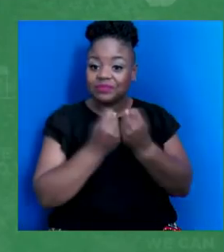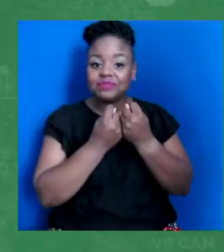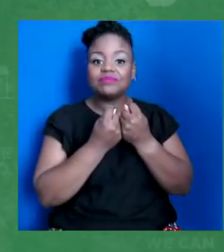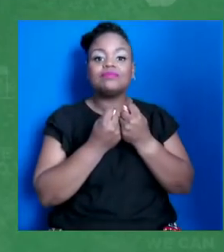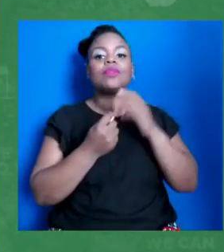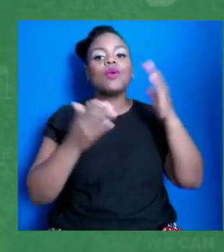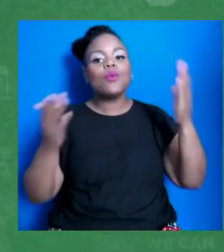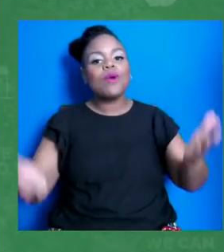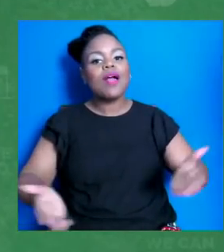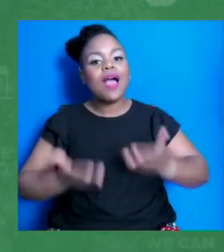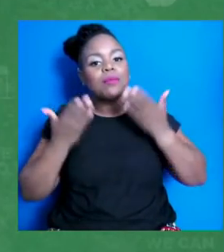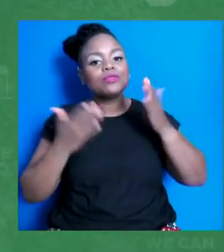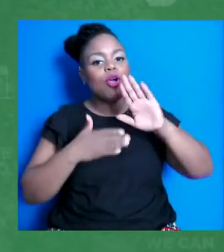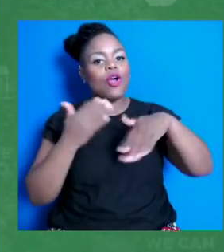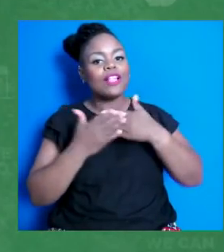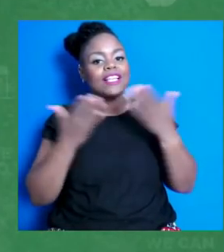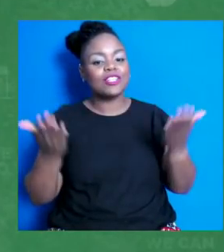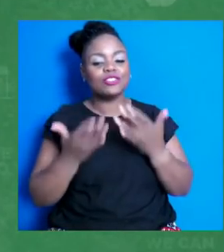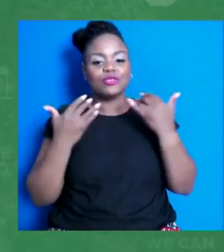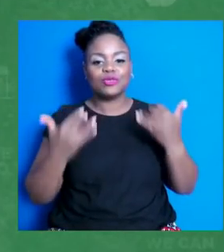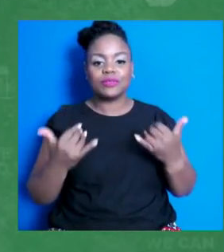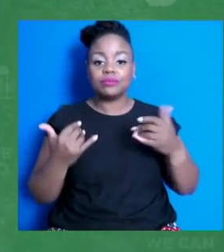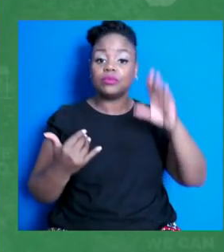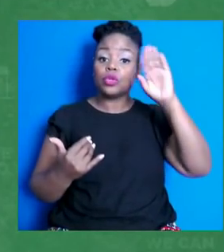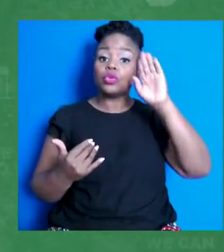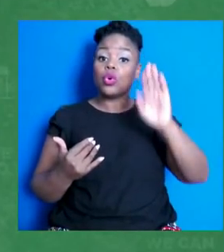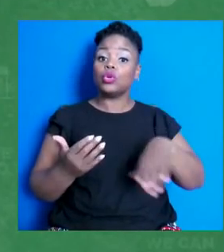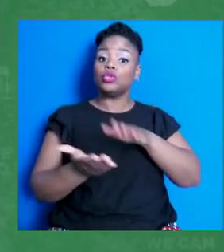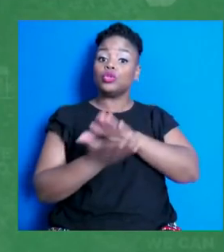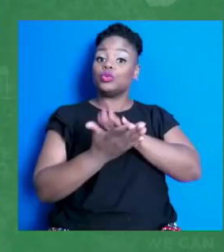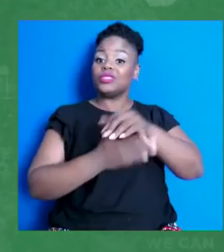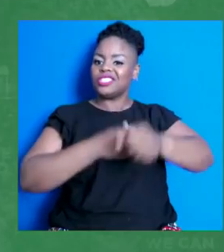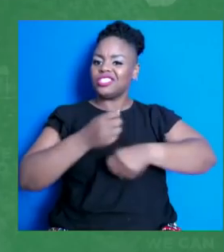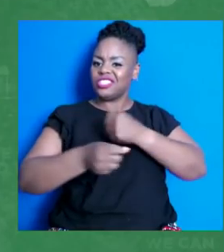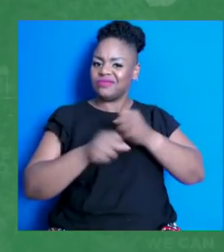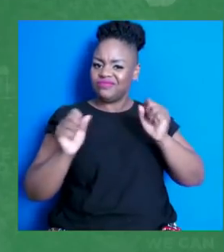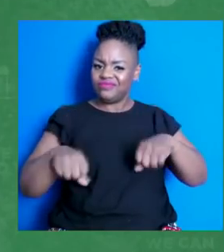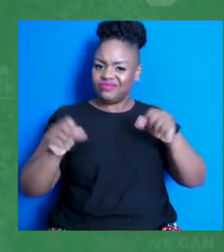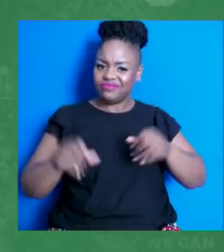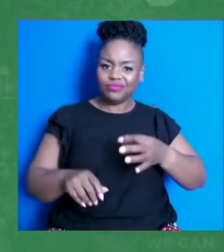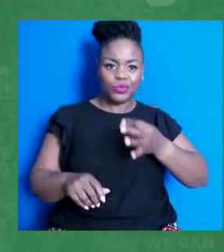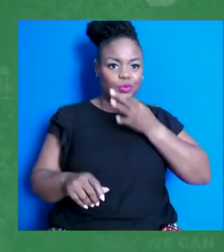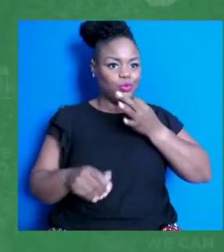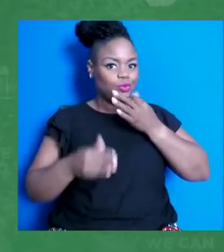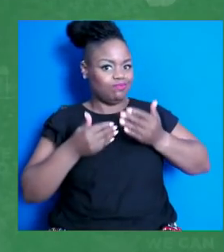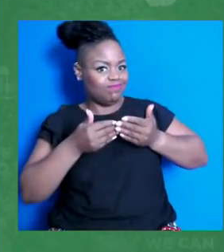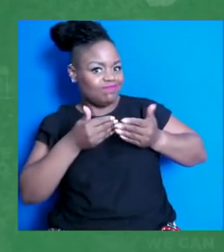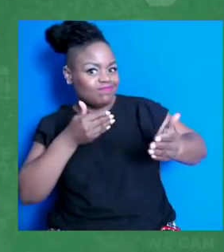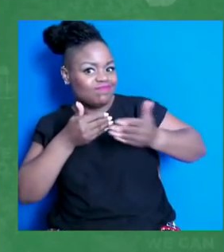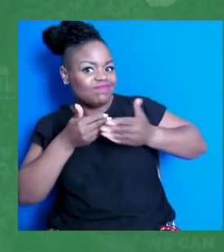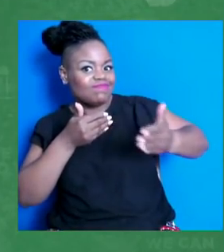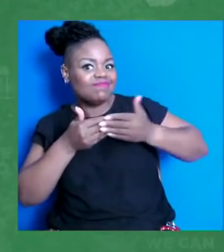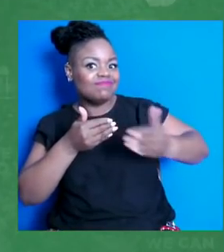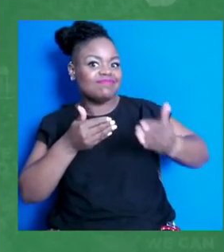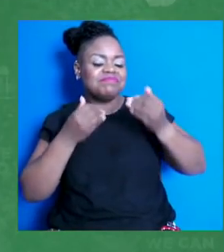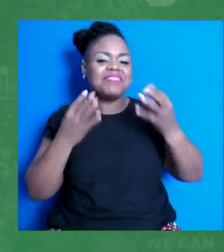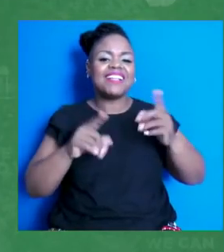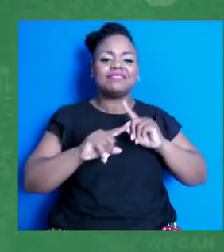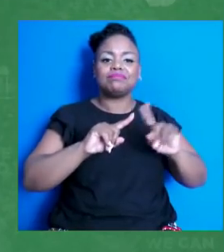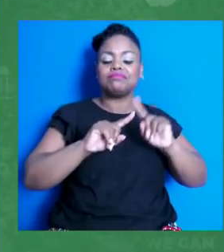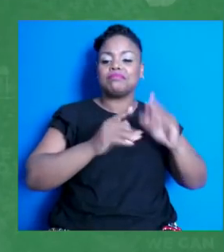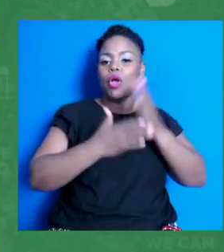know, the school year is right around the corner in many parts of the country and in some places it's already started.